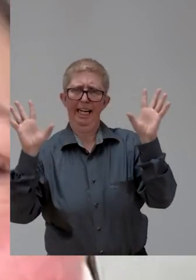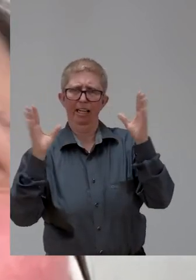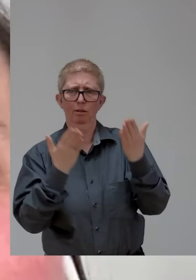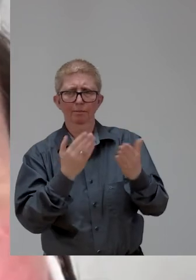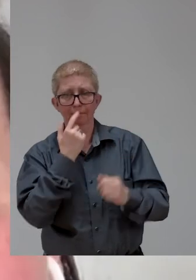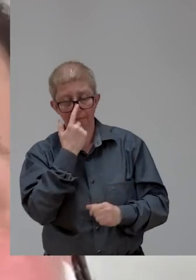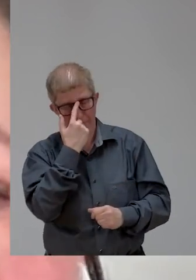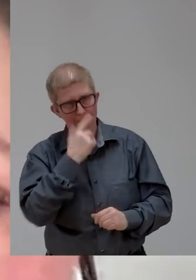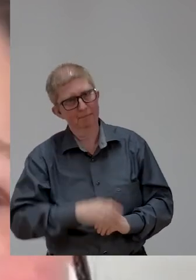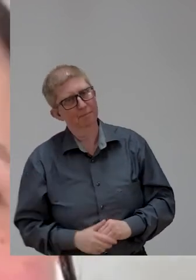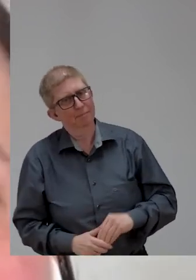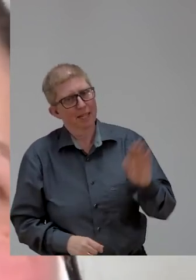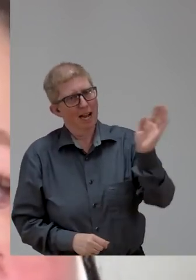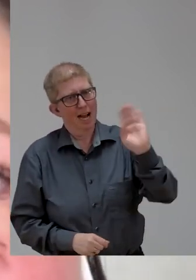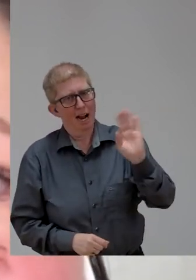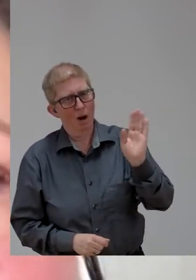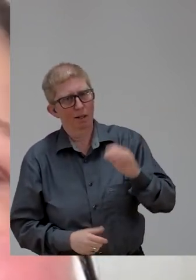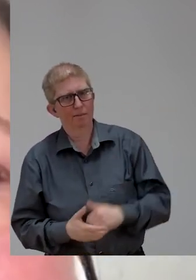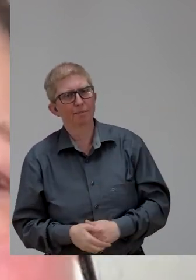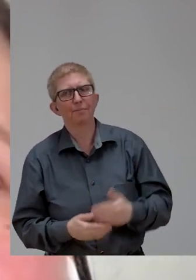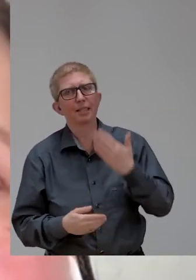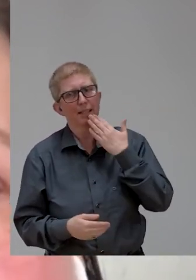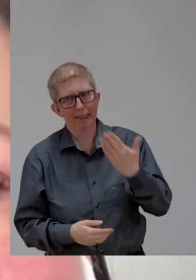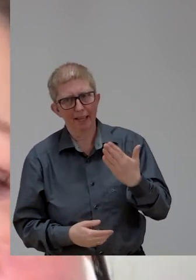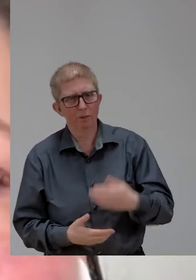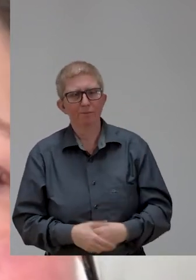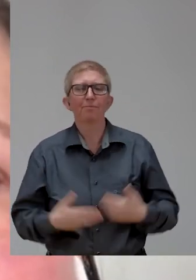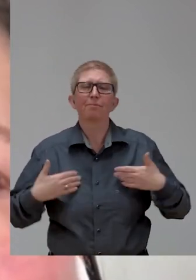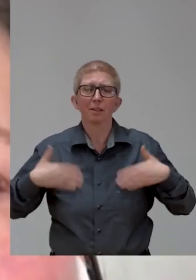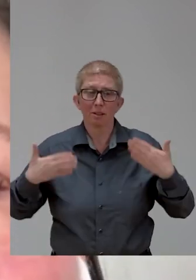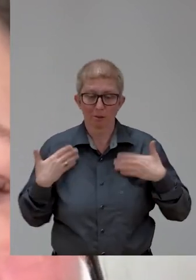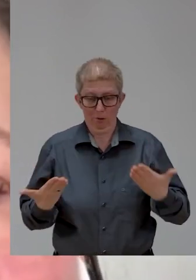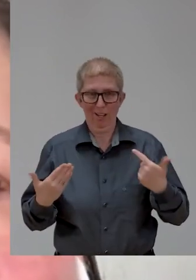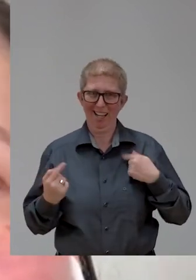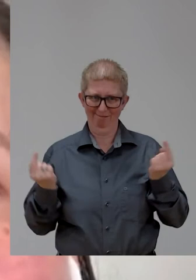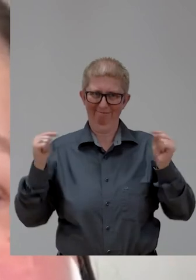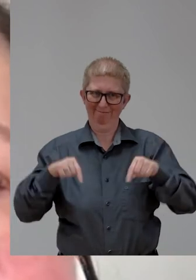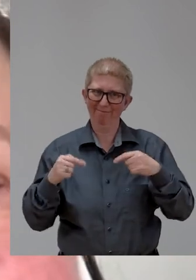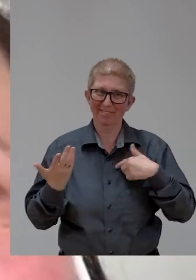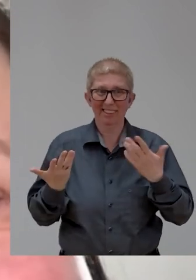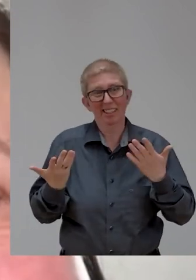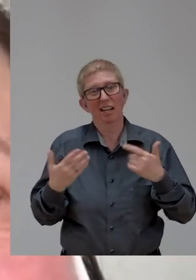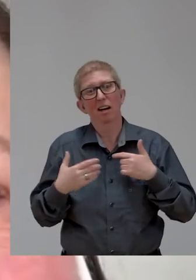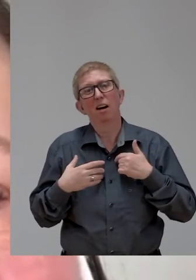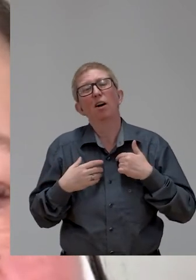Hi, Michael. Thank you so much, and it's great to be here, although I also wish I was there in person, but hopefully in a future year.